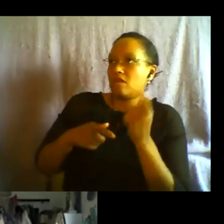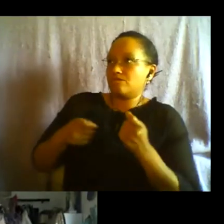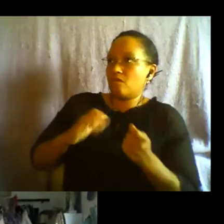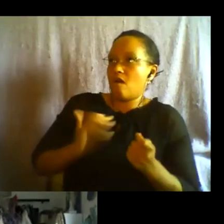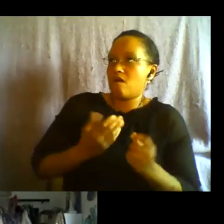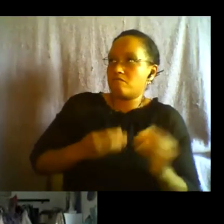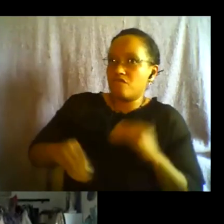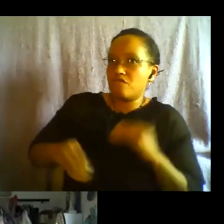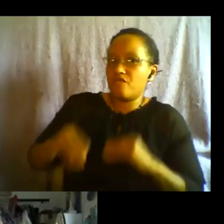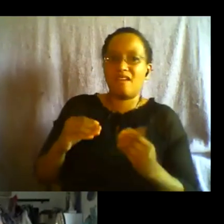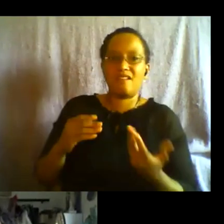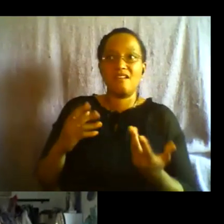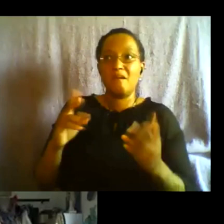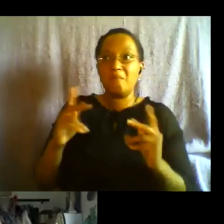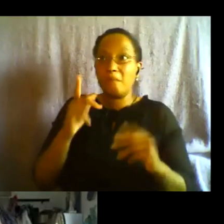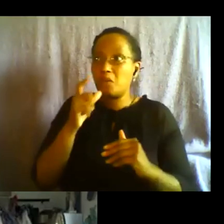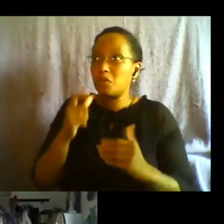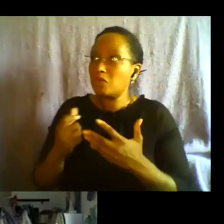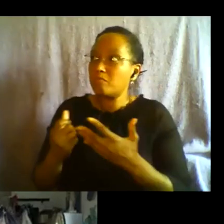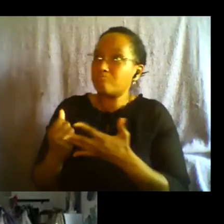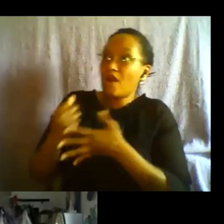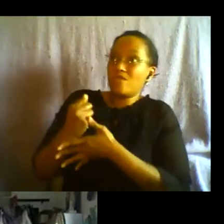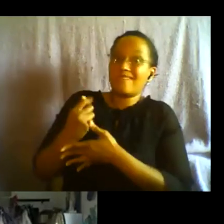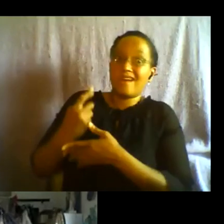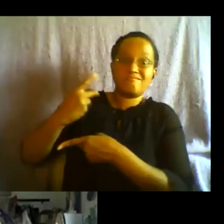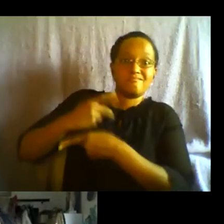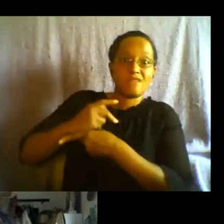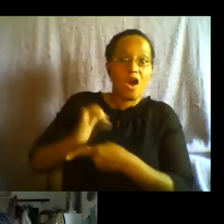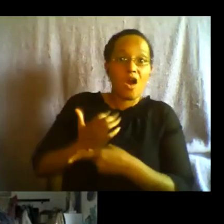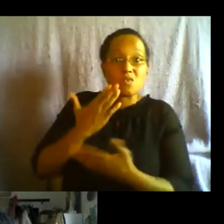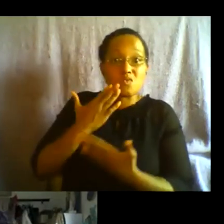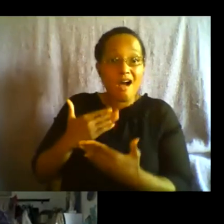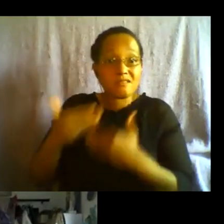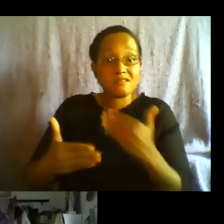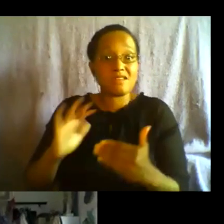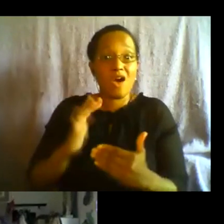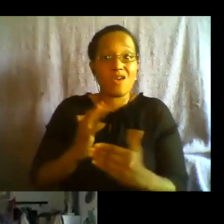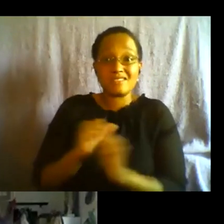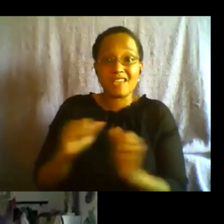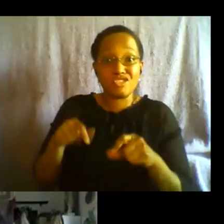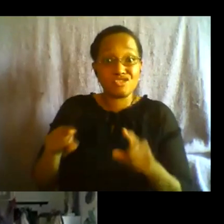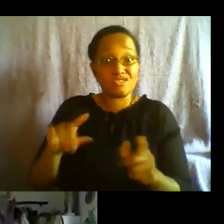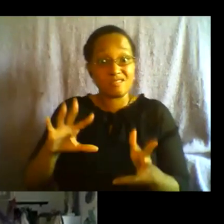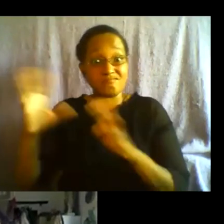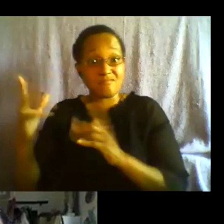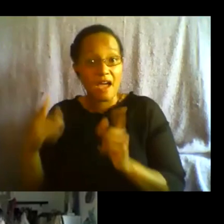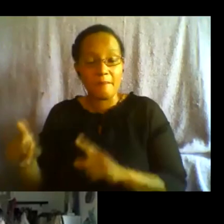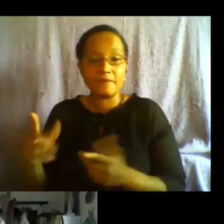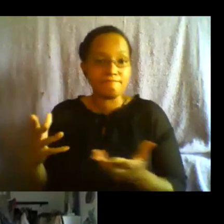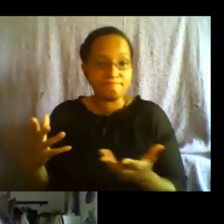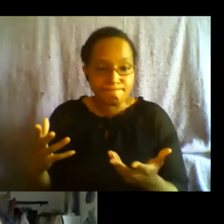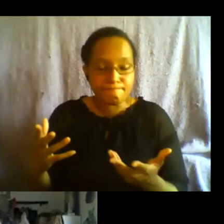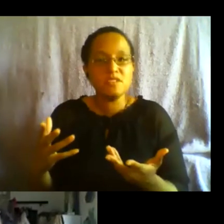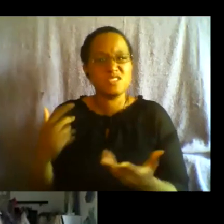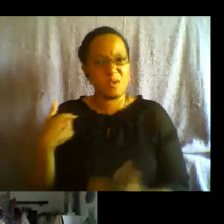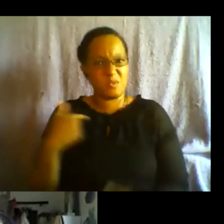going to prioritize our wellness and safety in the event of catastrophe and so and we've seen that again in